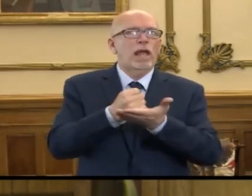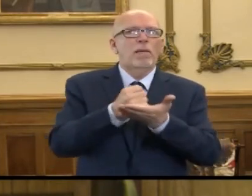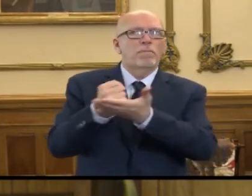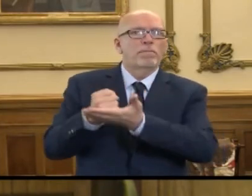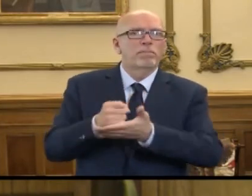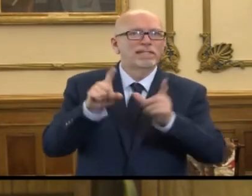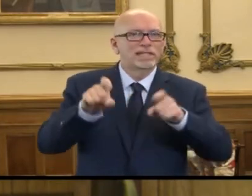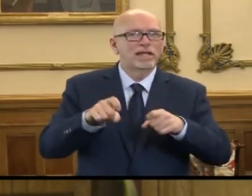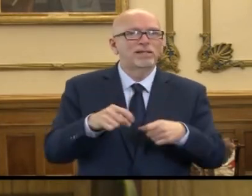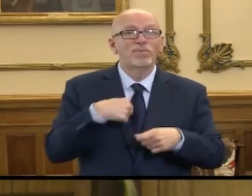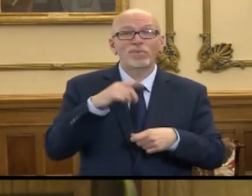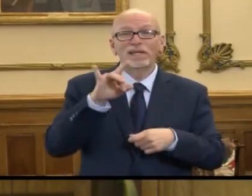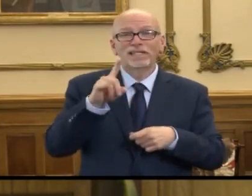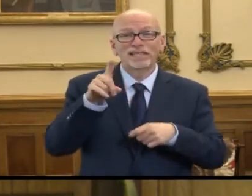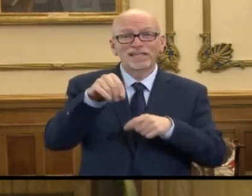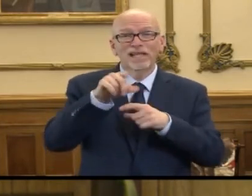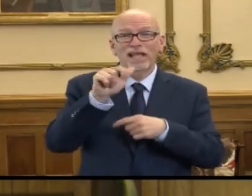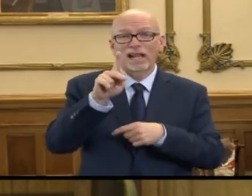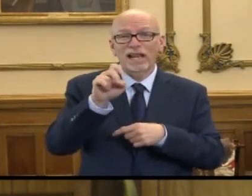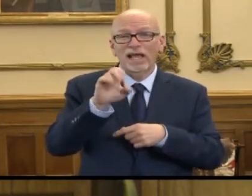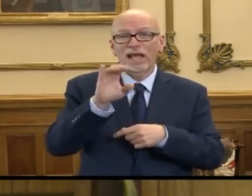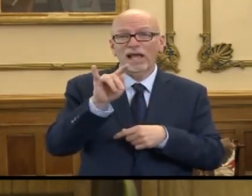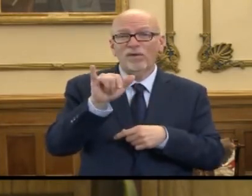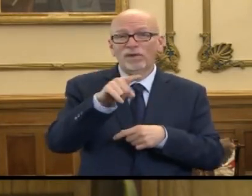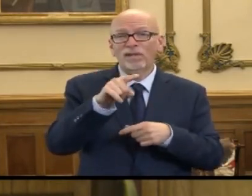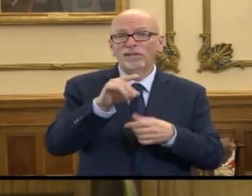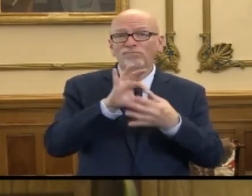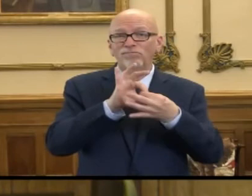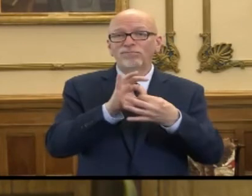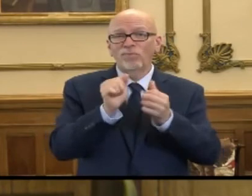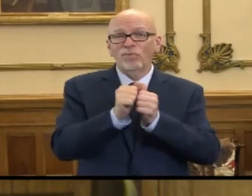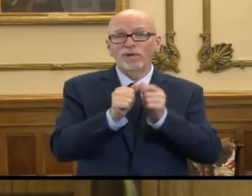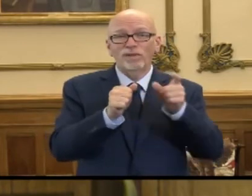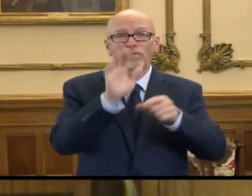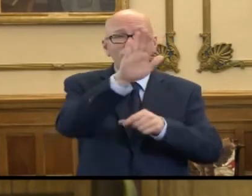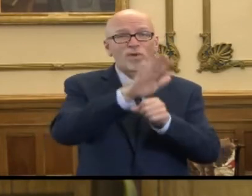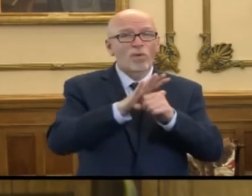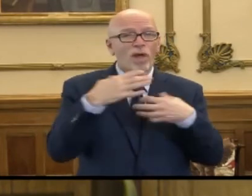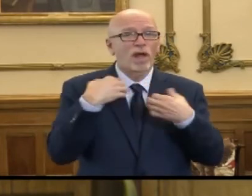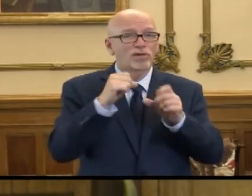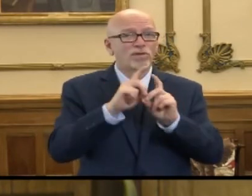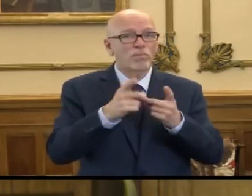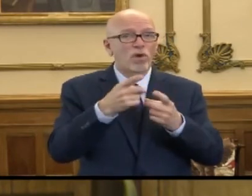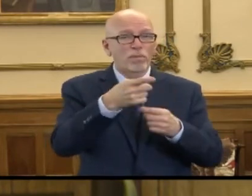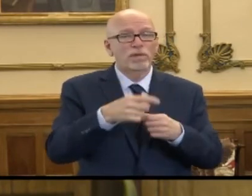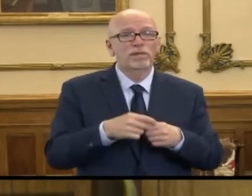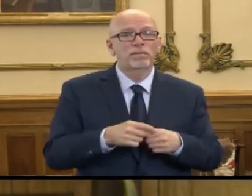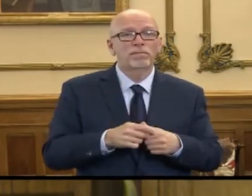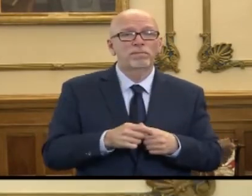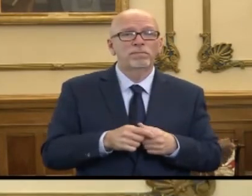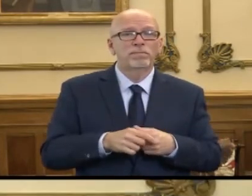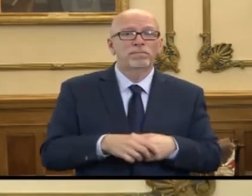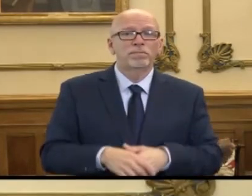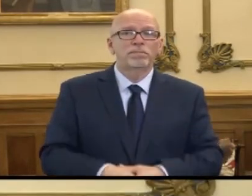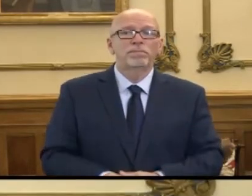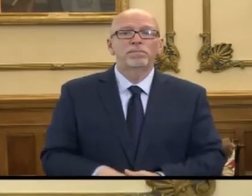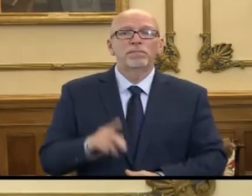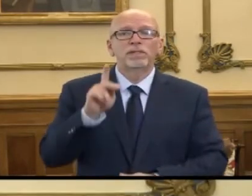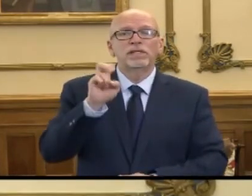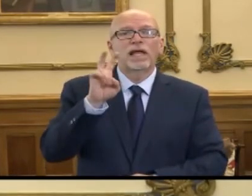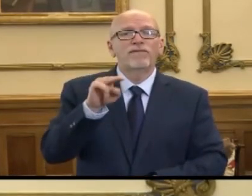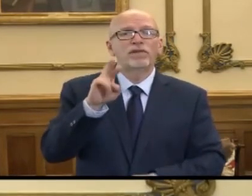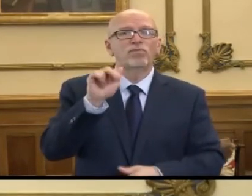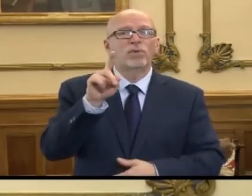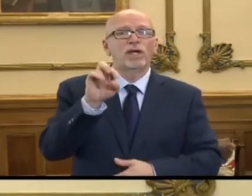testing. We did do that testing up in Lake County in collaboration with the local health department there. Kevin Rader,